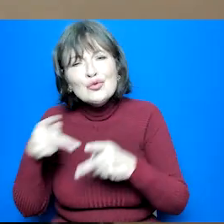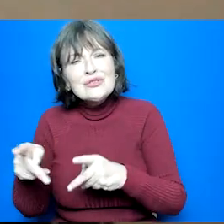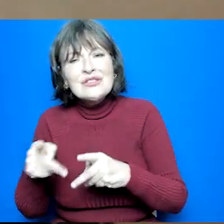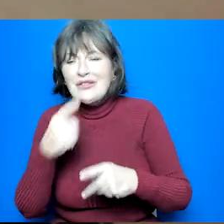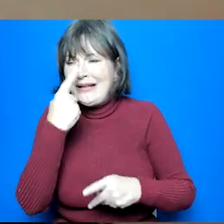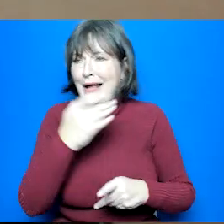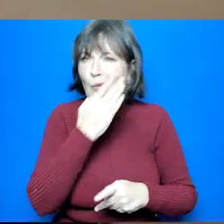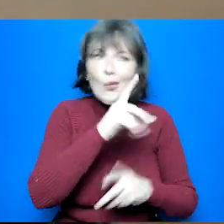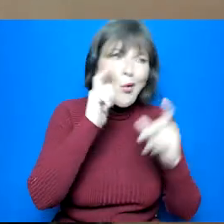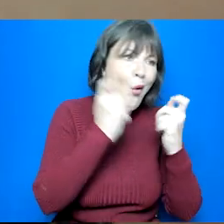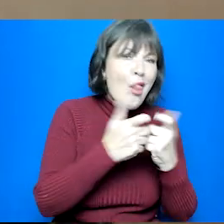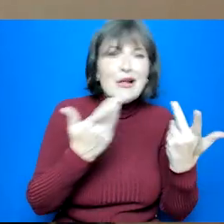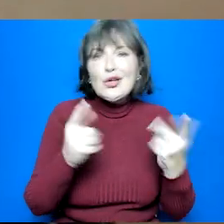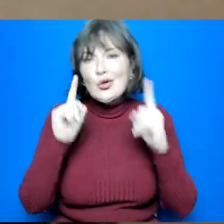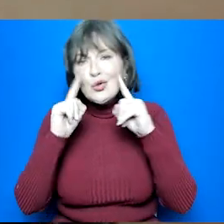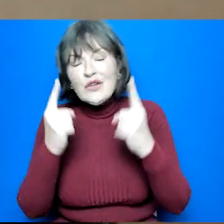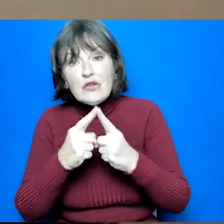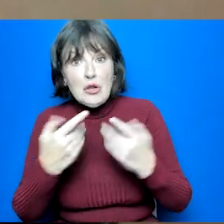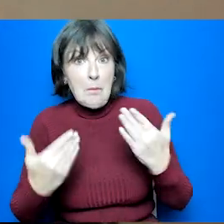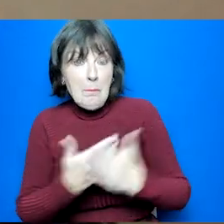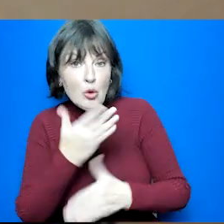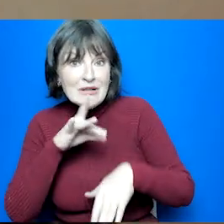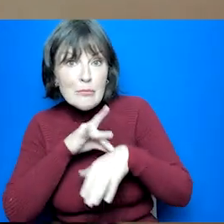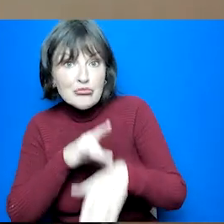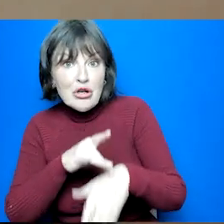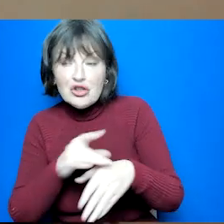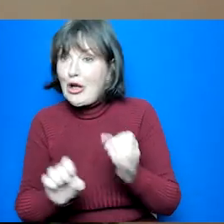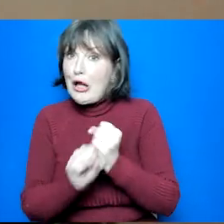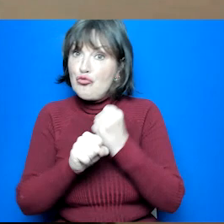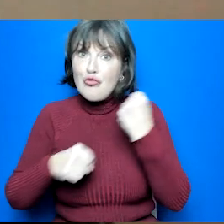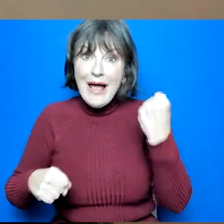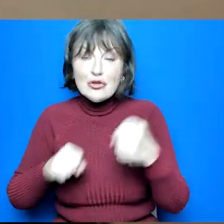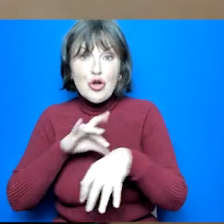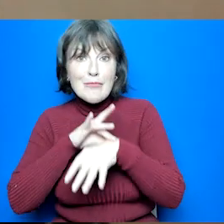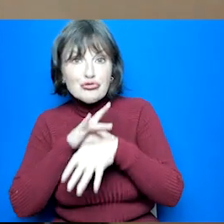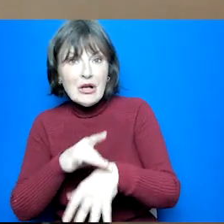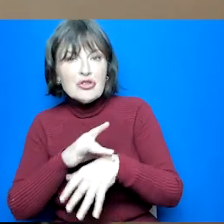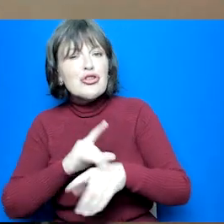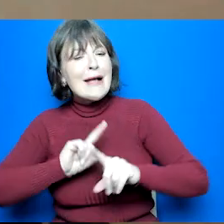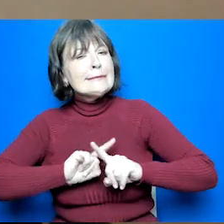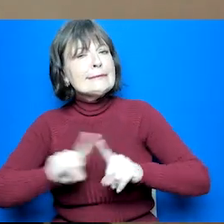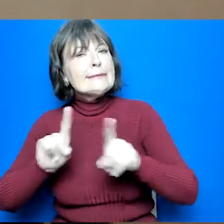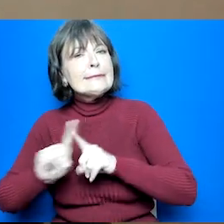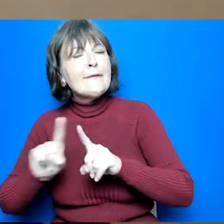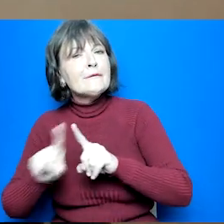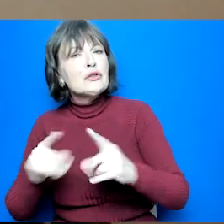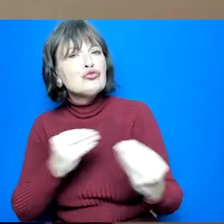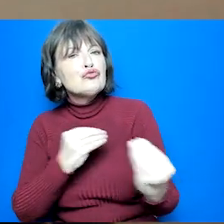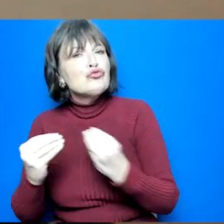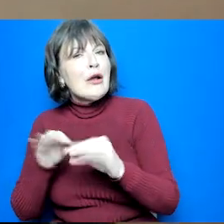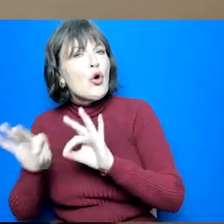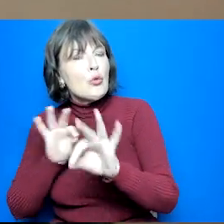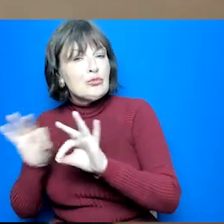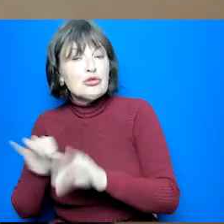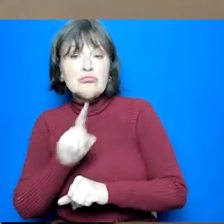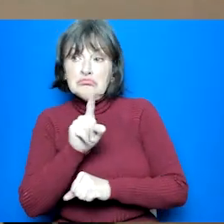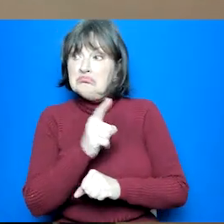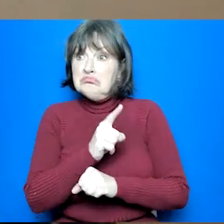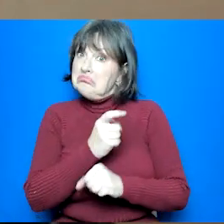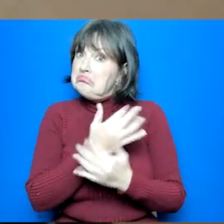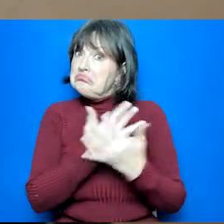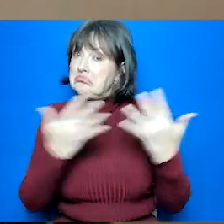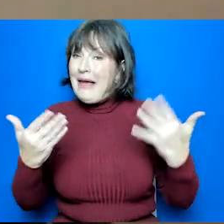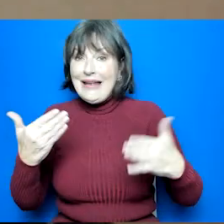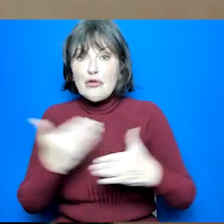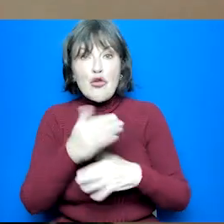as college, university, modern apprenticeships, graduate apprenticeships and other training options. For many career